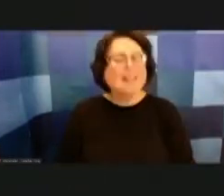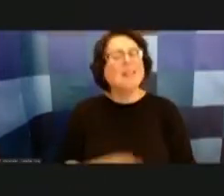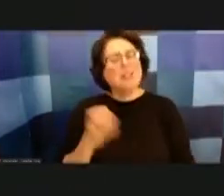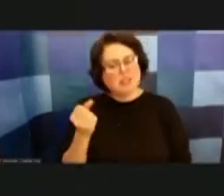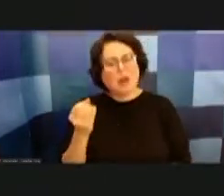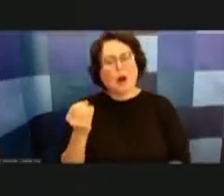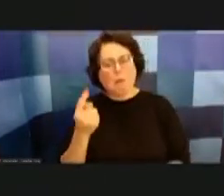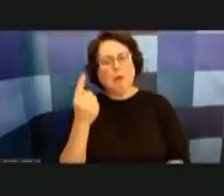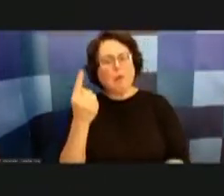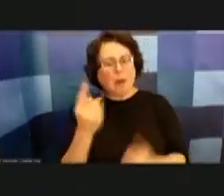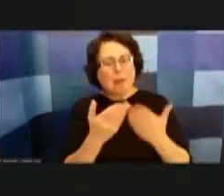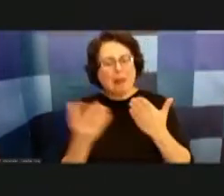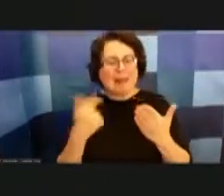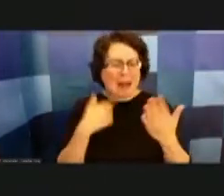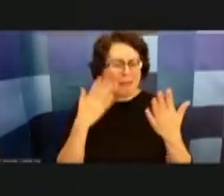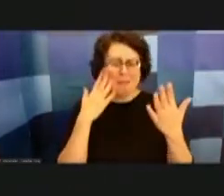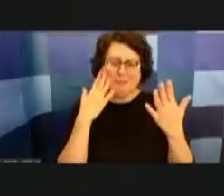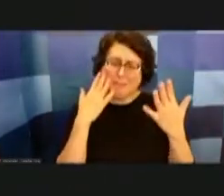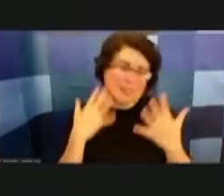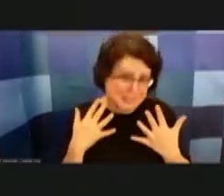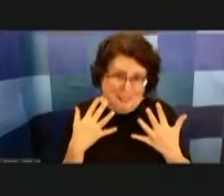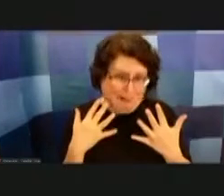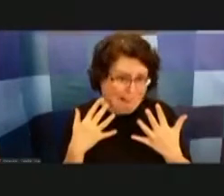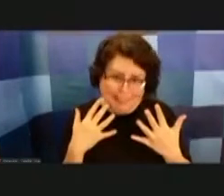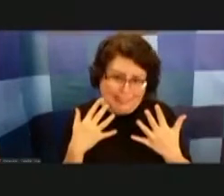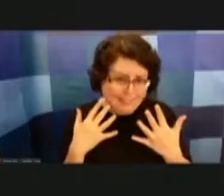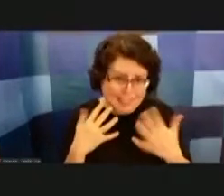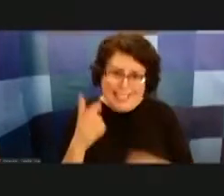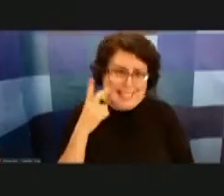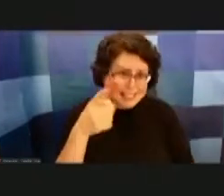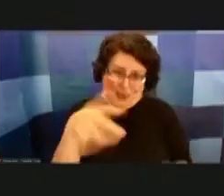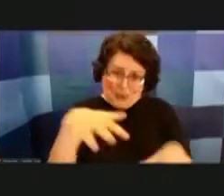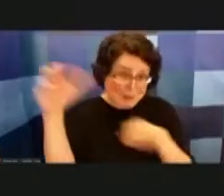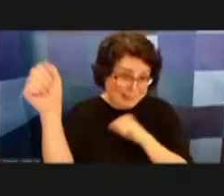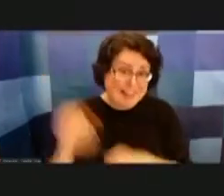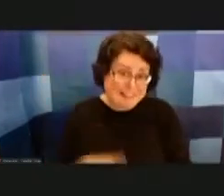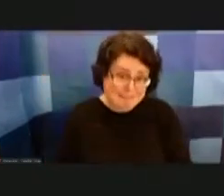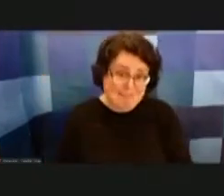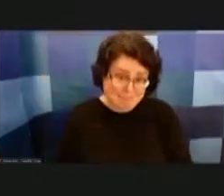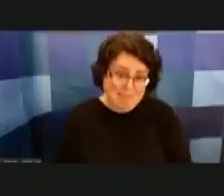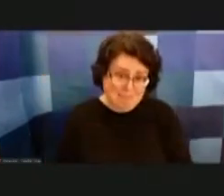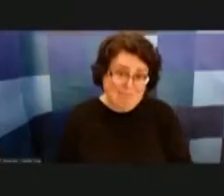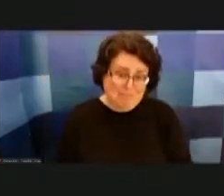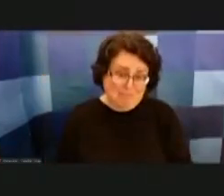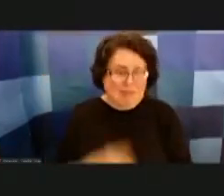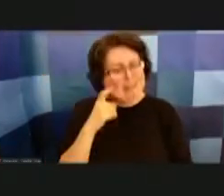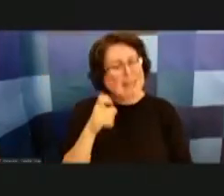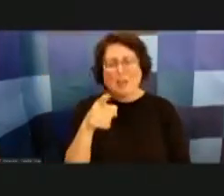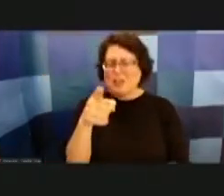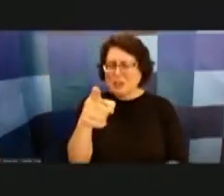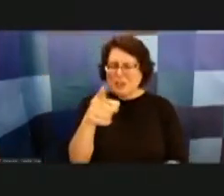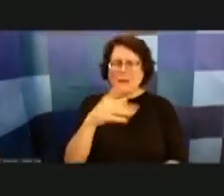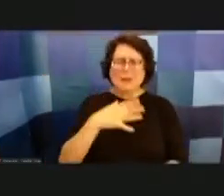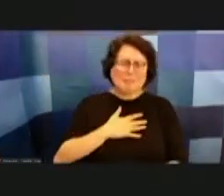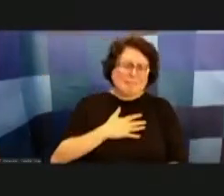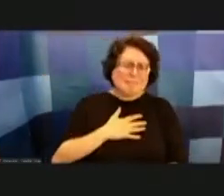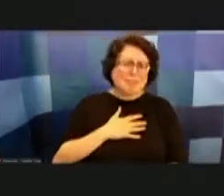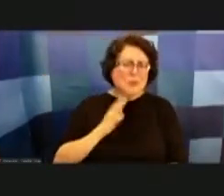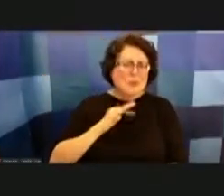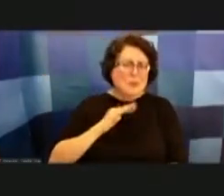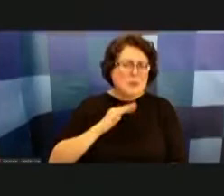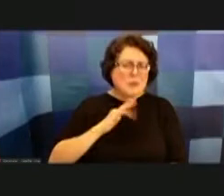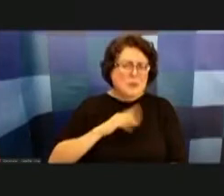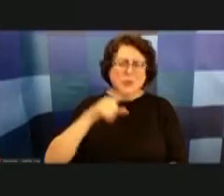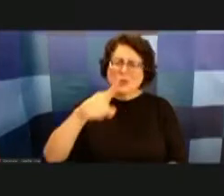i am sad and very sad um to see you go um because you have just been that that tremendous